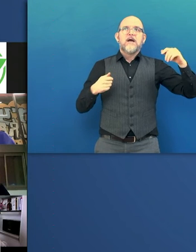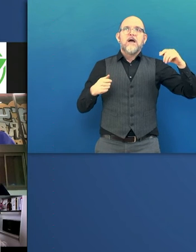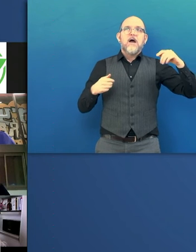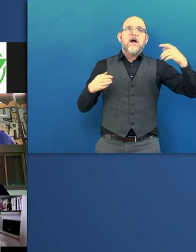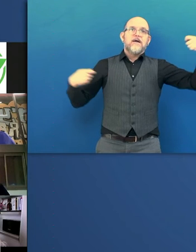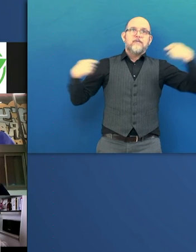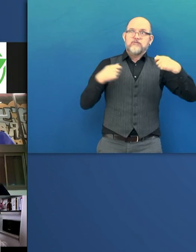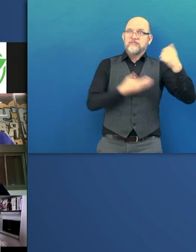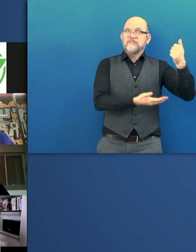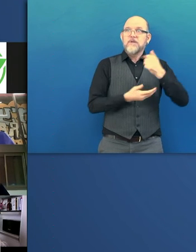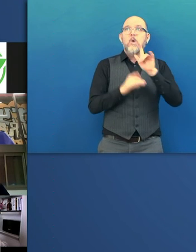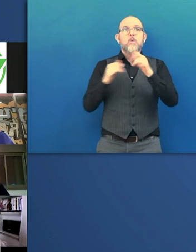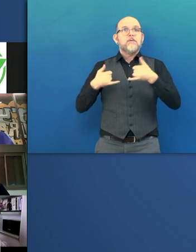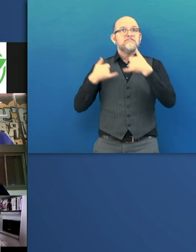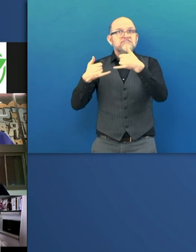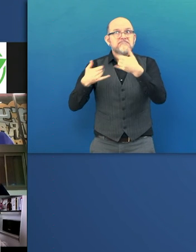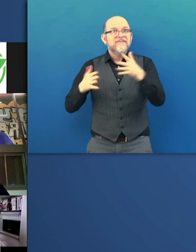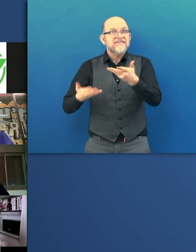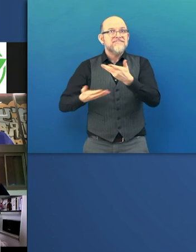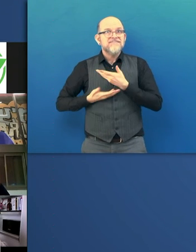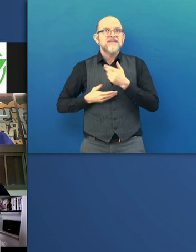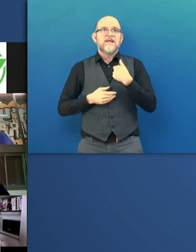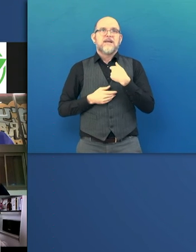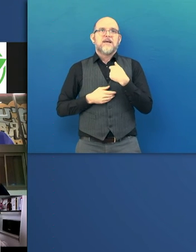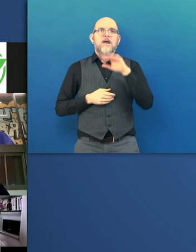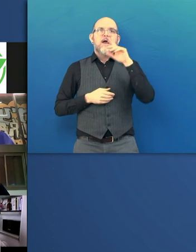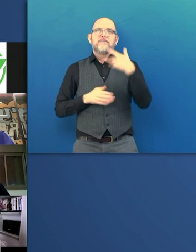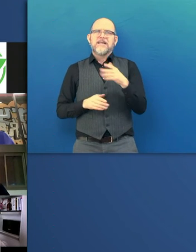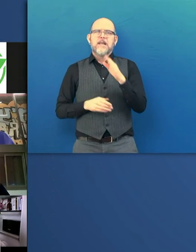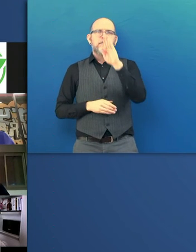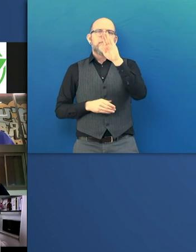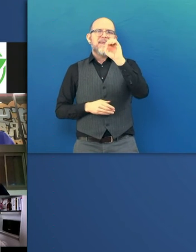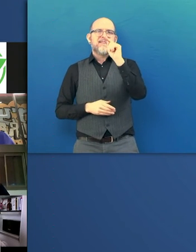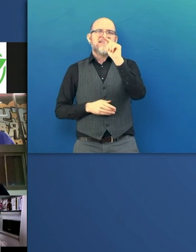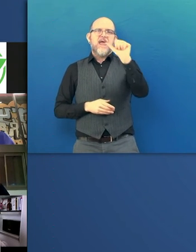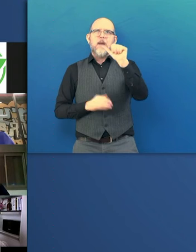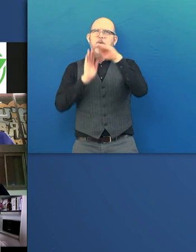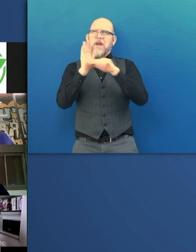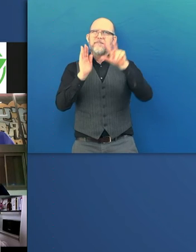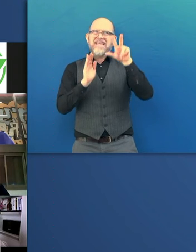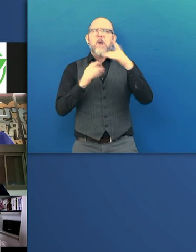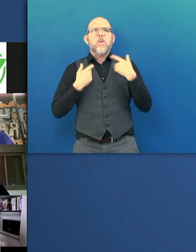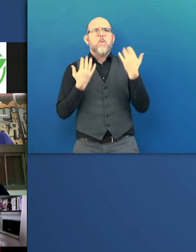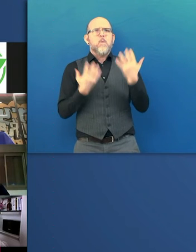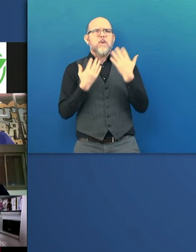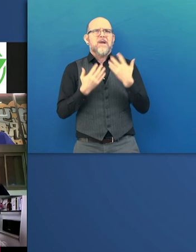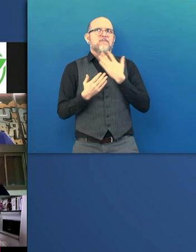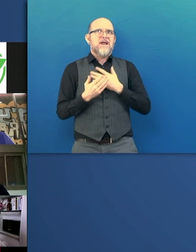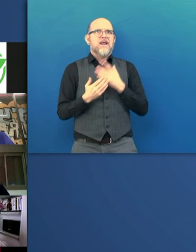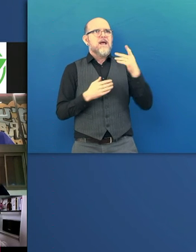change that. We're currently reading three beta programs because we just got into another program with a leading health provider in Israel.